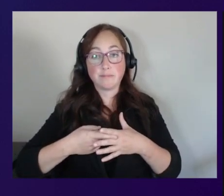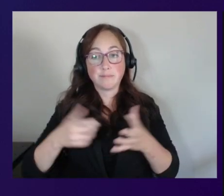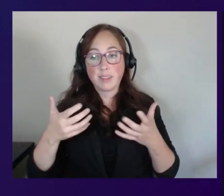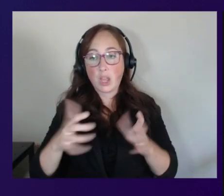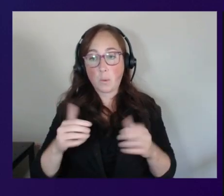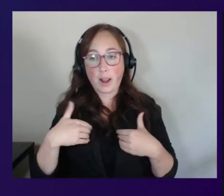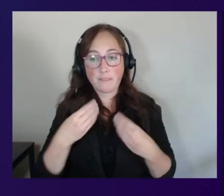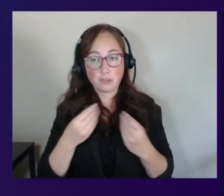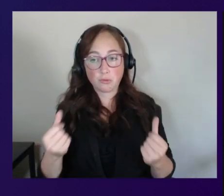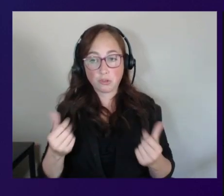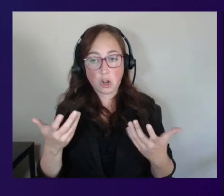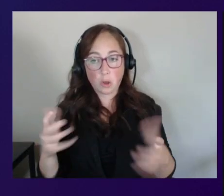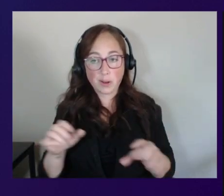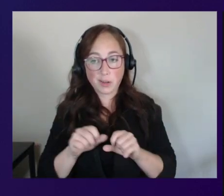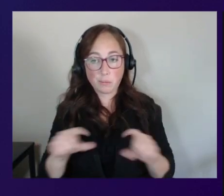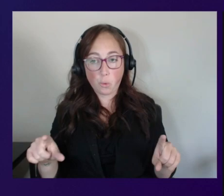before